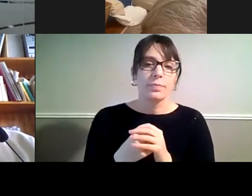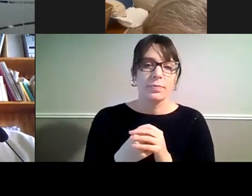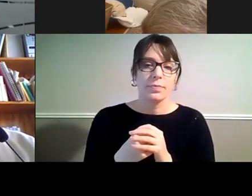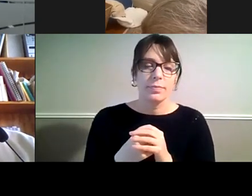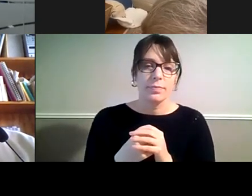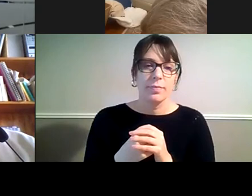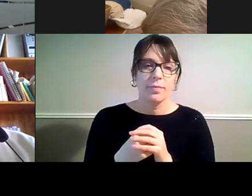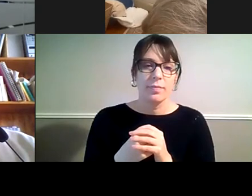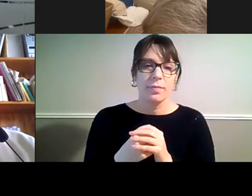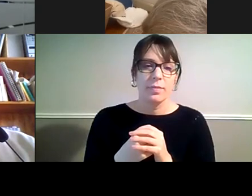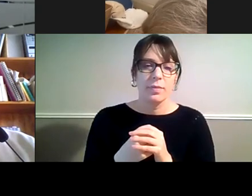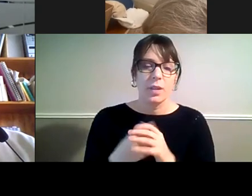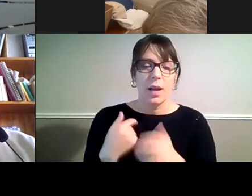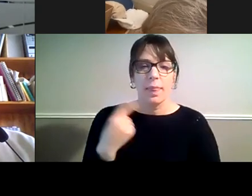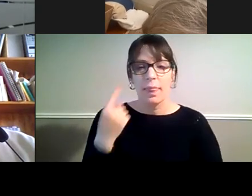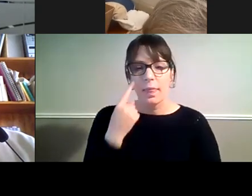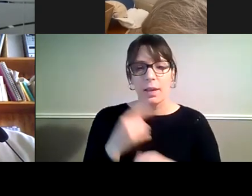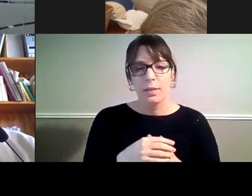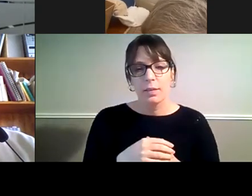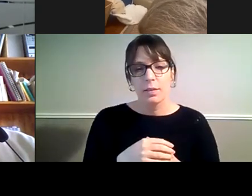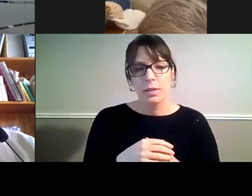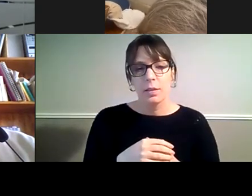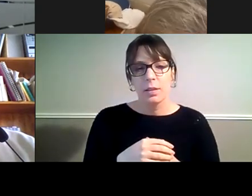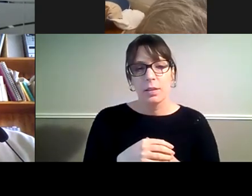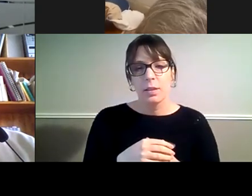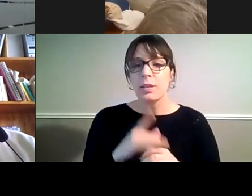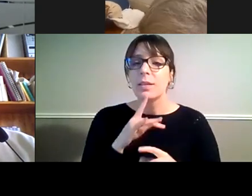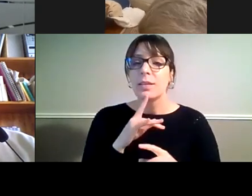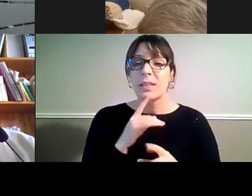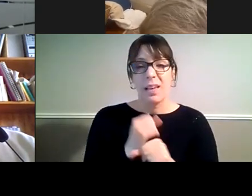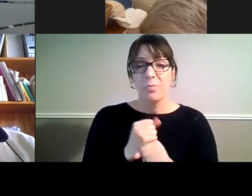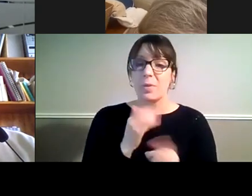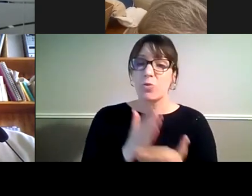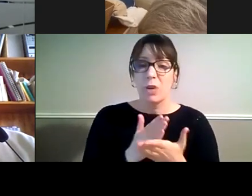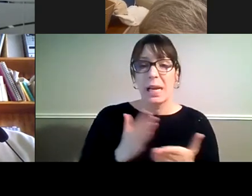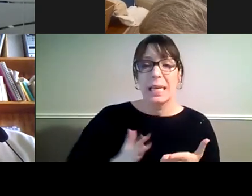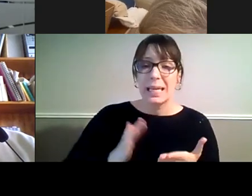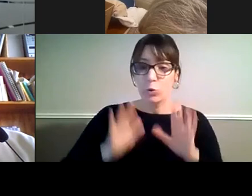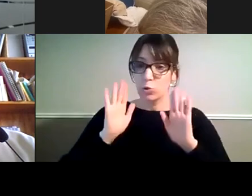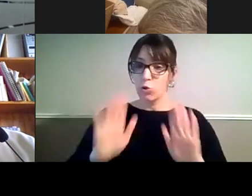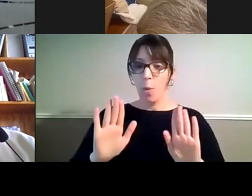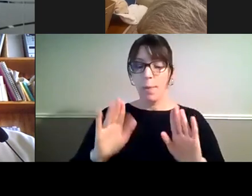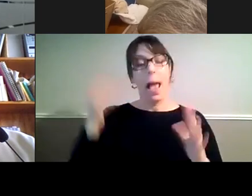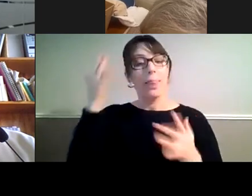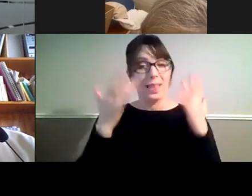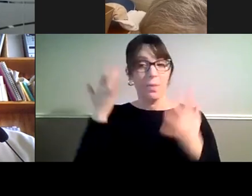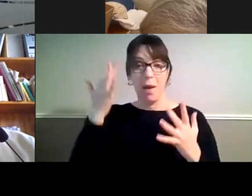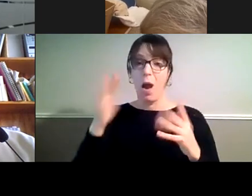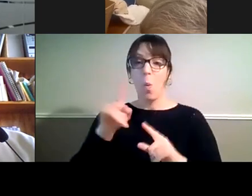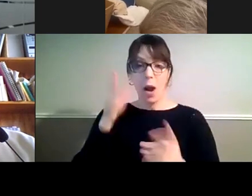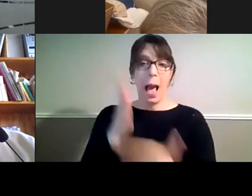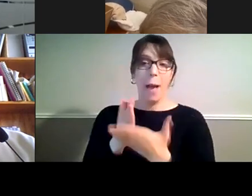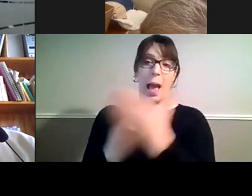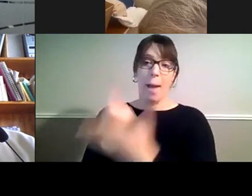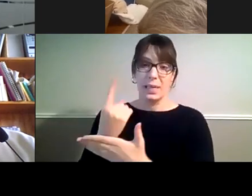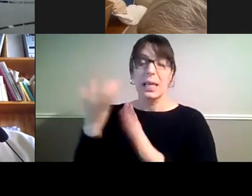they need to really stop and have a good hard look at things before that, you know, so that that happens